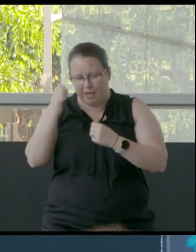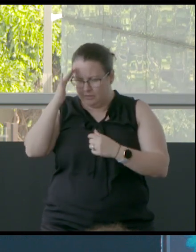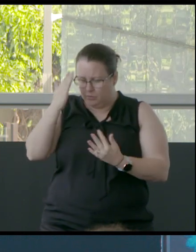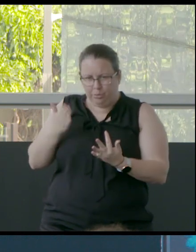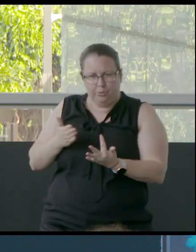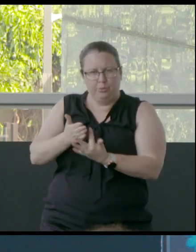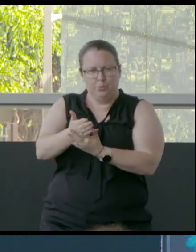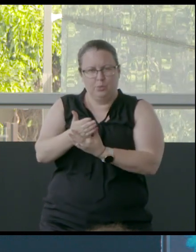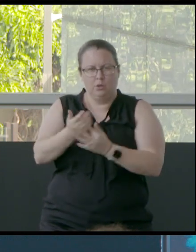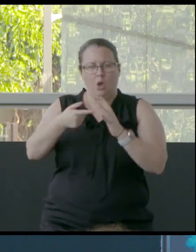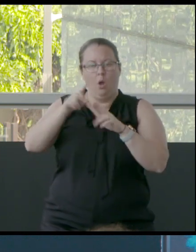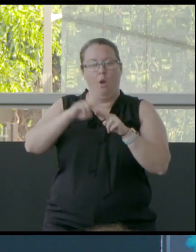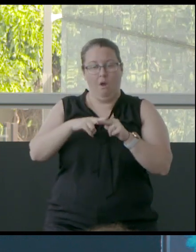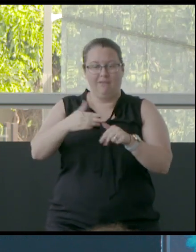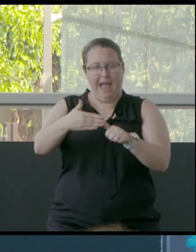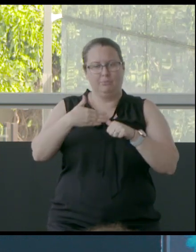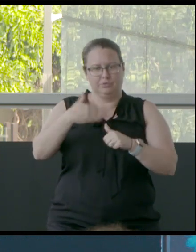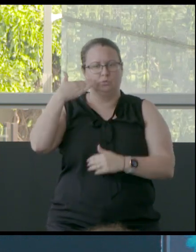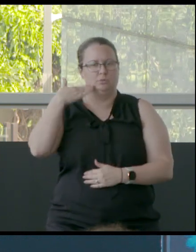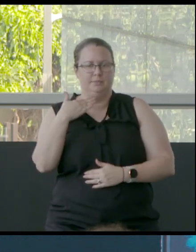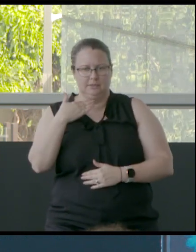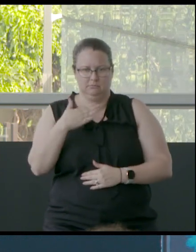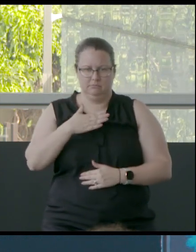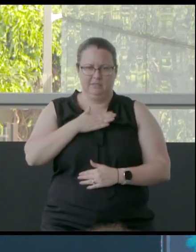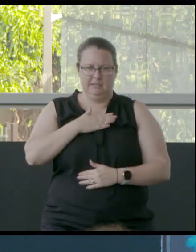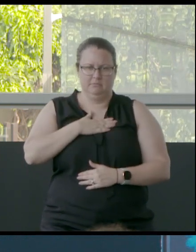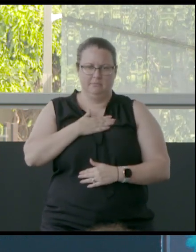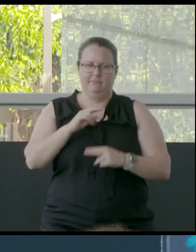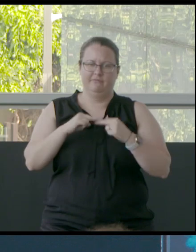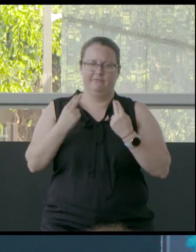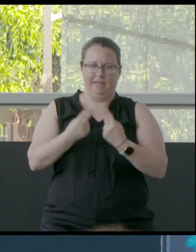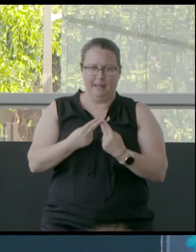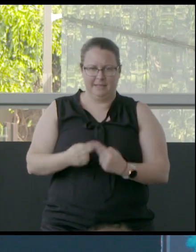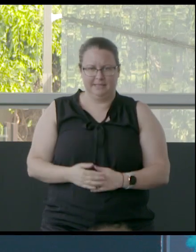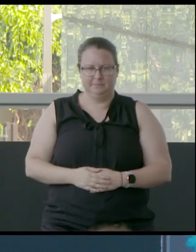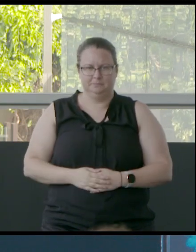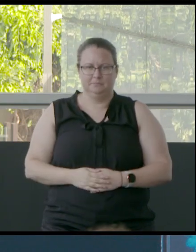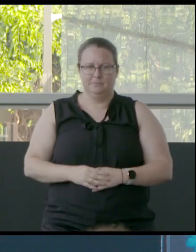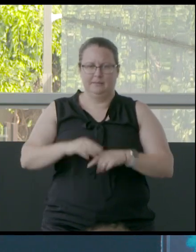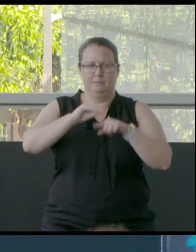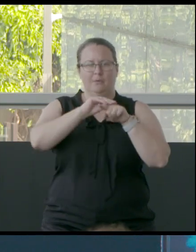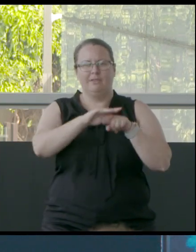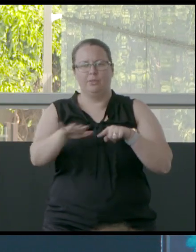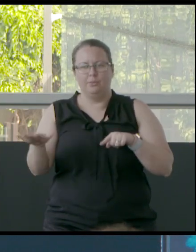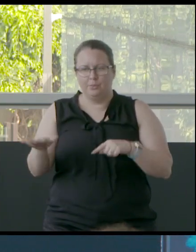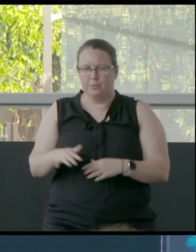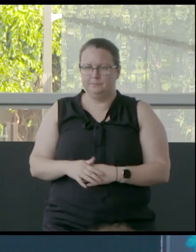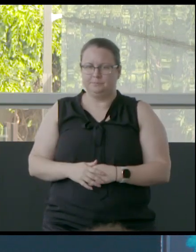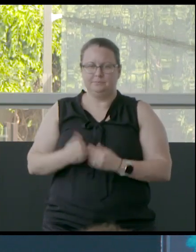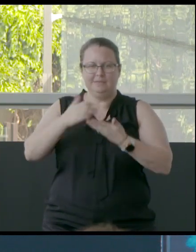I'm saying Aboriginal women, because that's my matrilineal side of my family, moving through. And the twisting